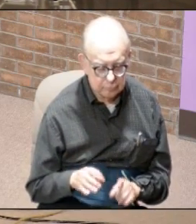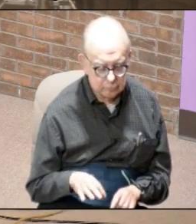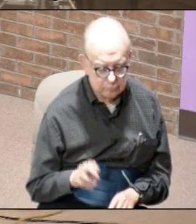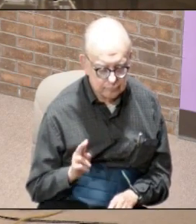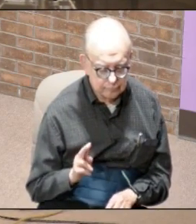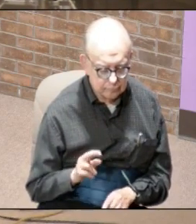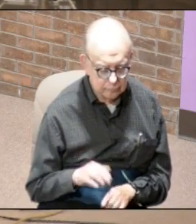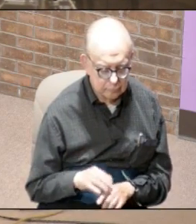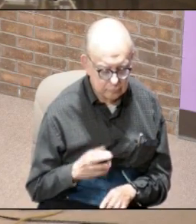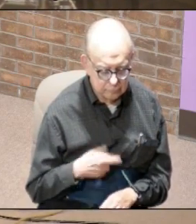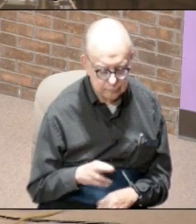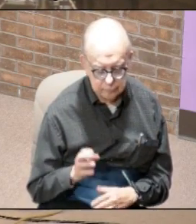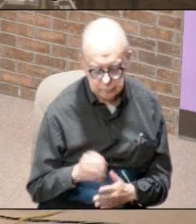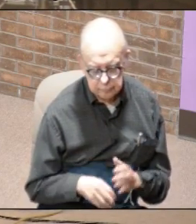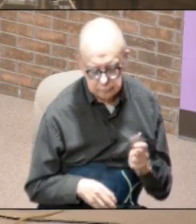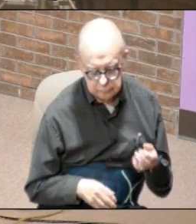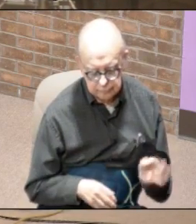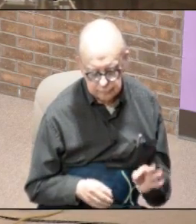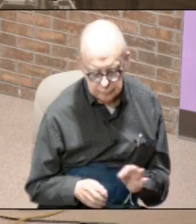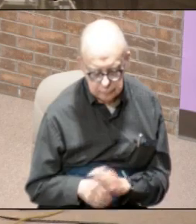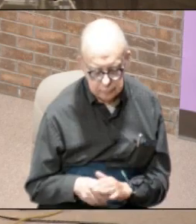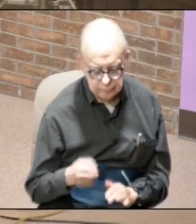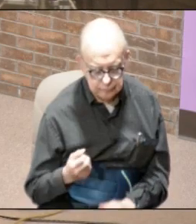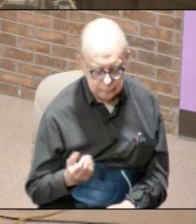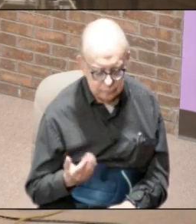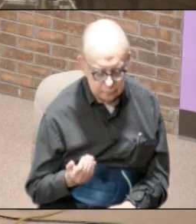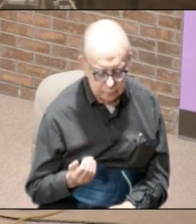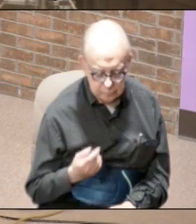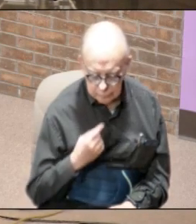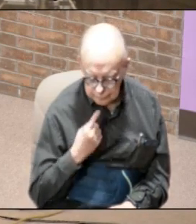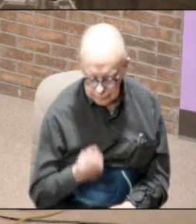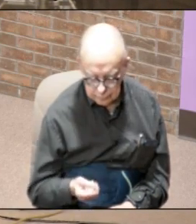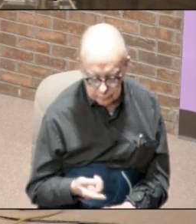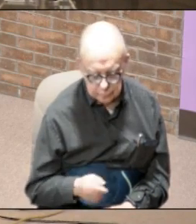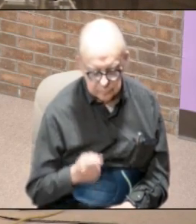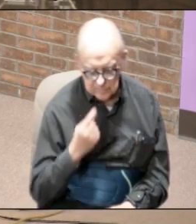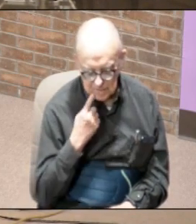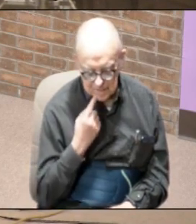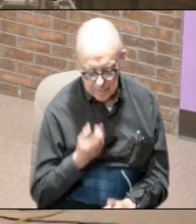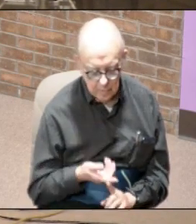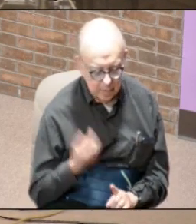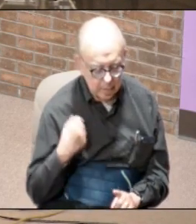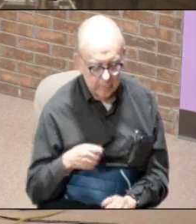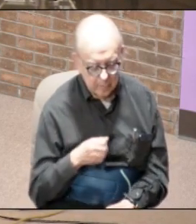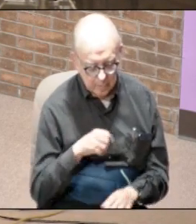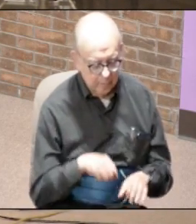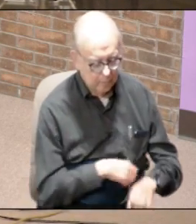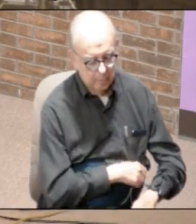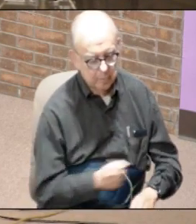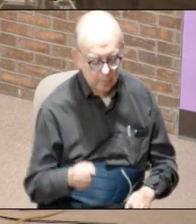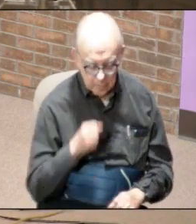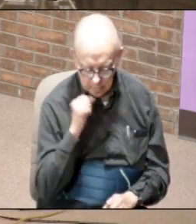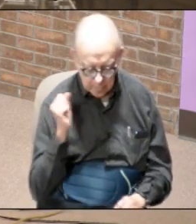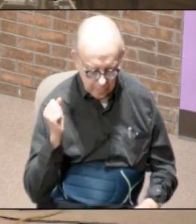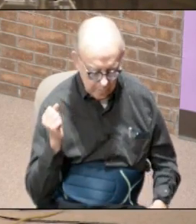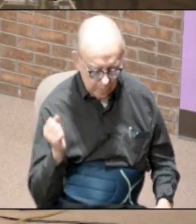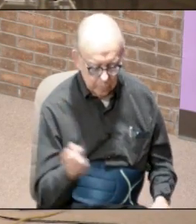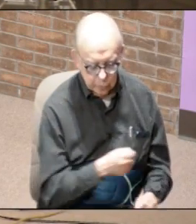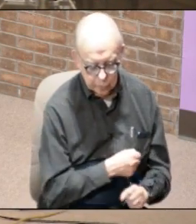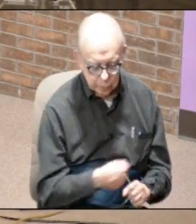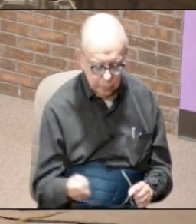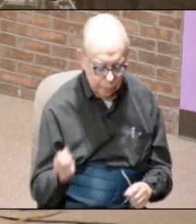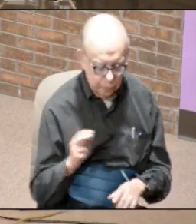use this in Revelation chapter 19 in verse number 15 where he says from his mouth came a sharp sword to strike down the nations